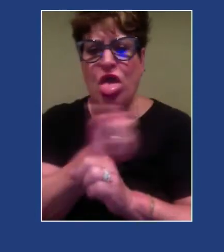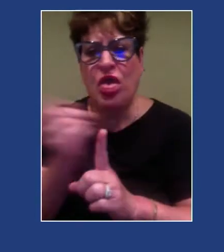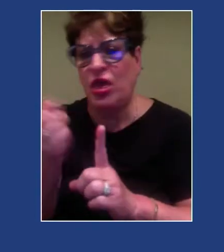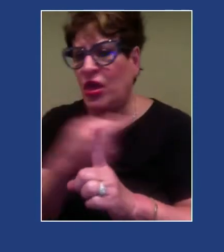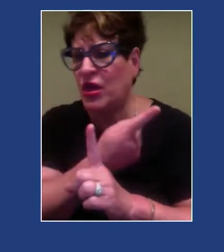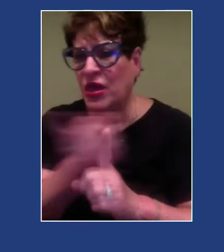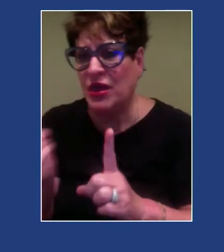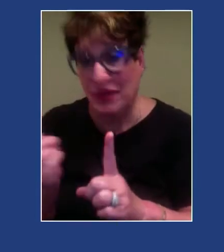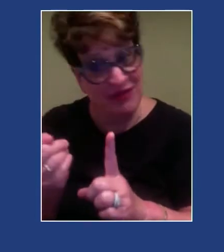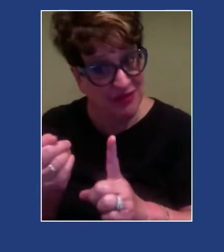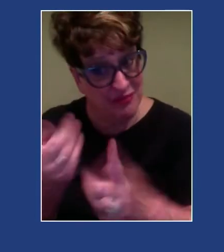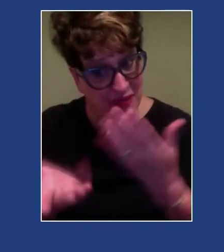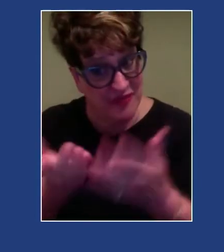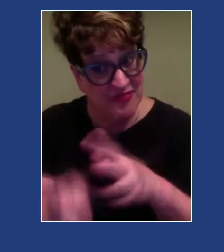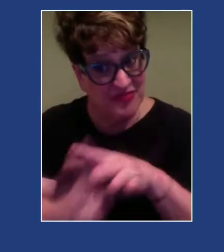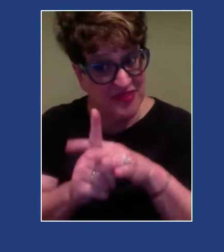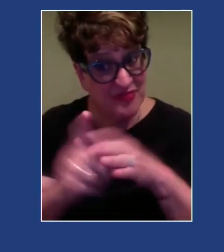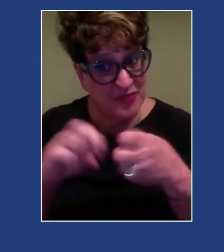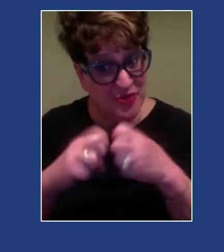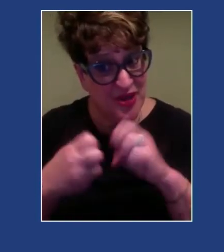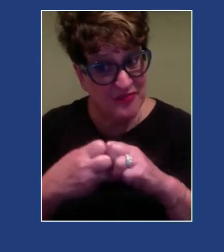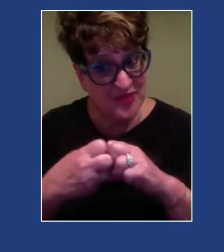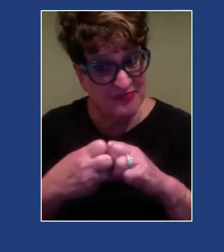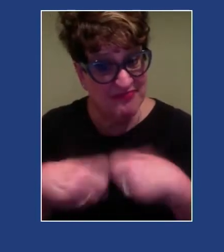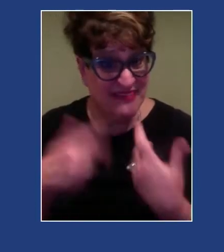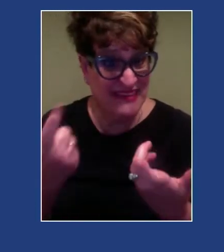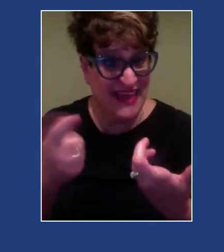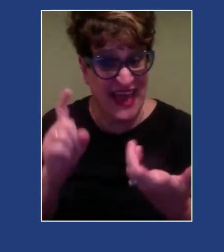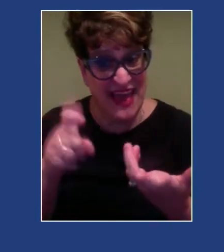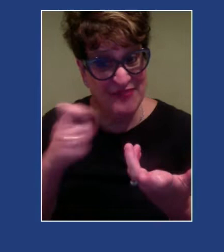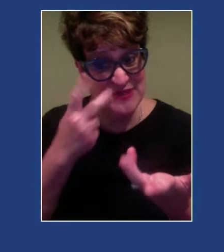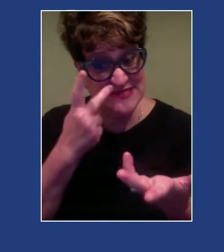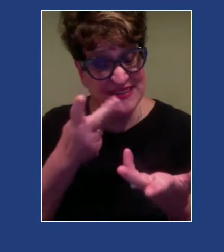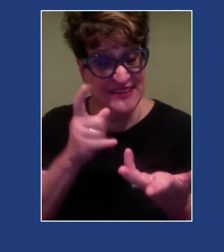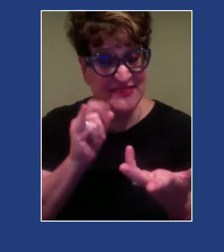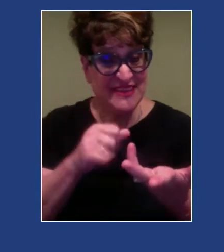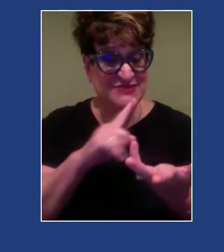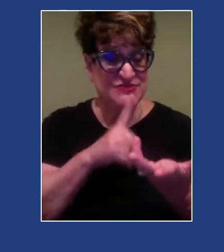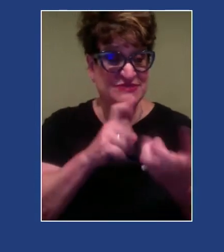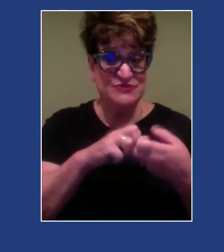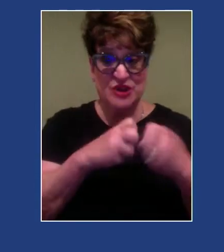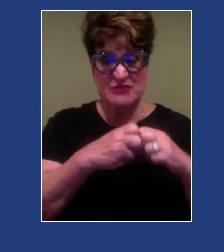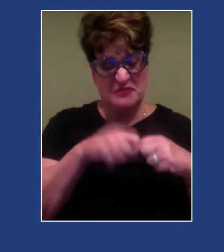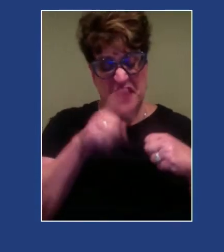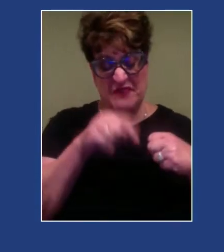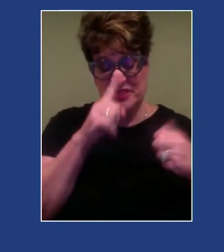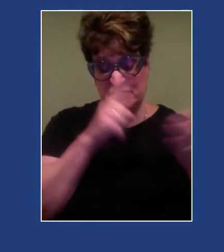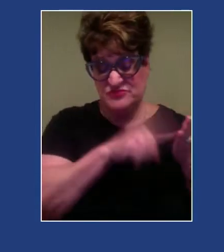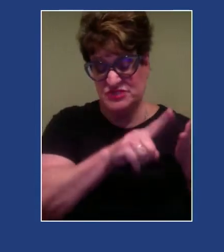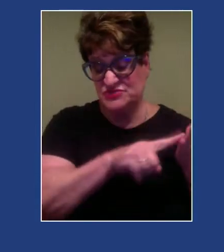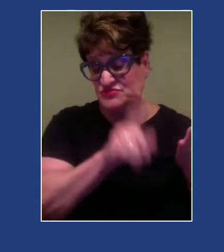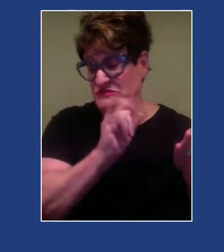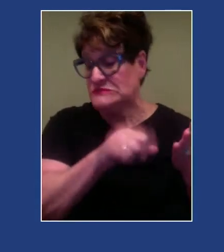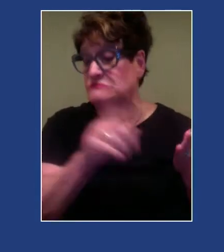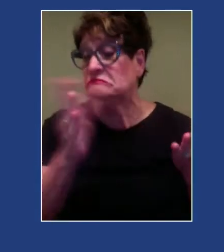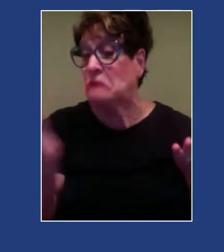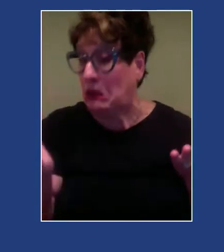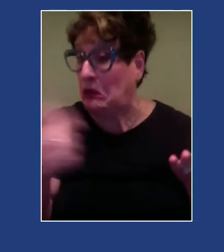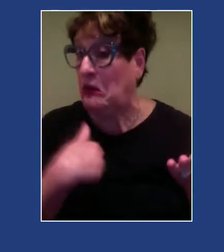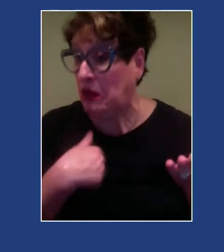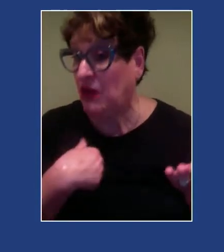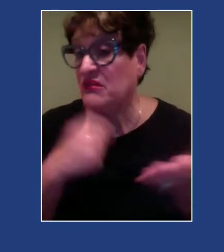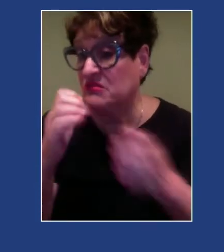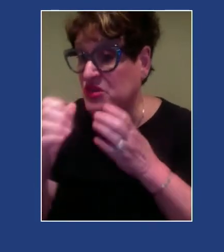problematic about that saying, I actually need to look it up and see if that's problematic, right? But I communicate directly. That's something that I